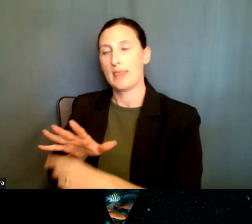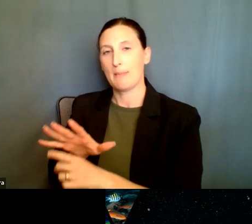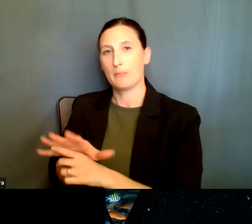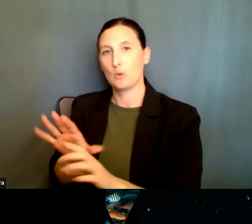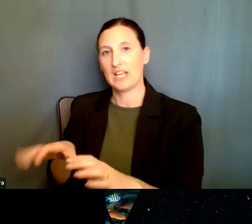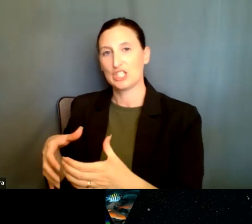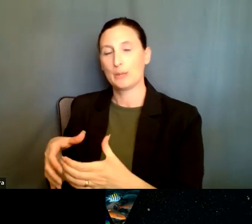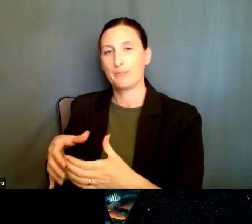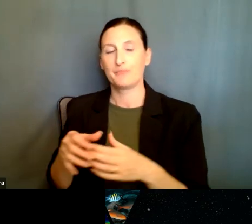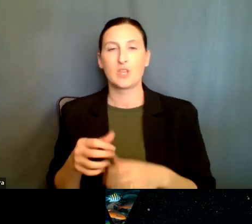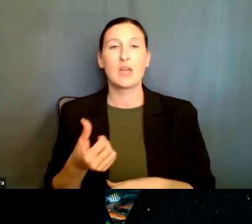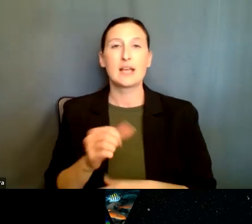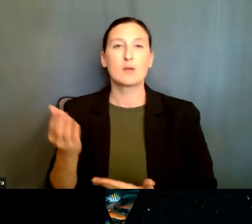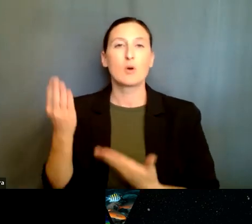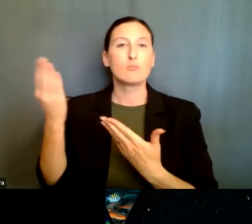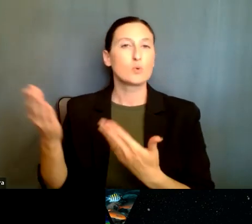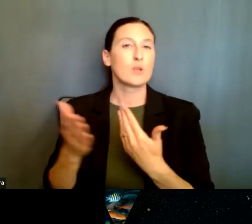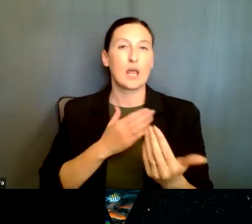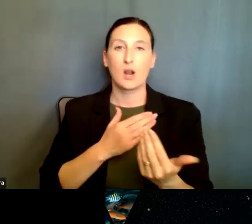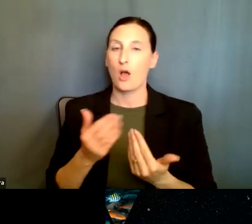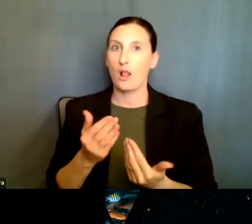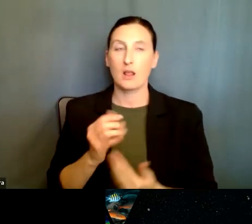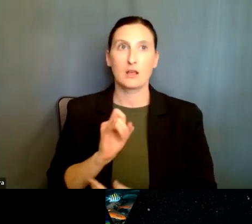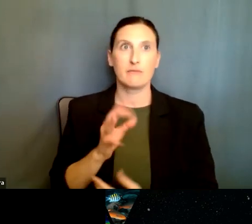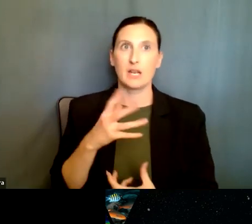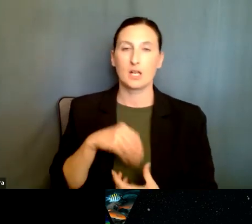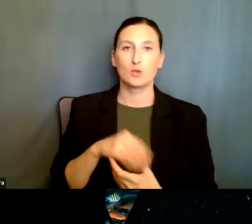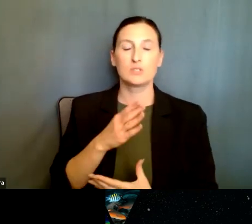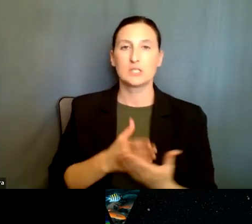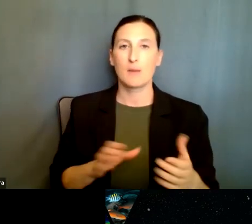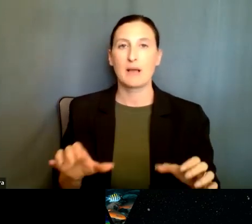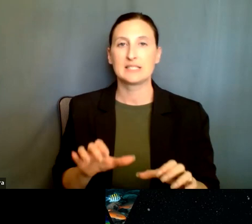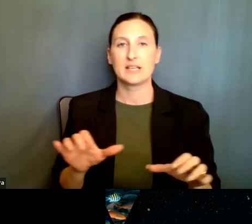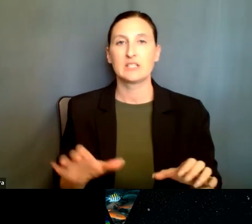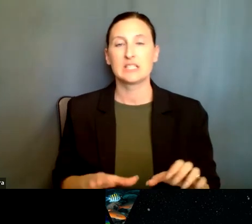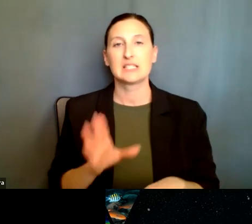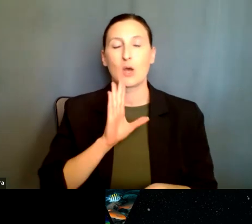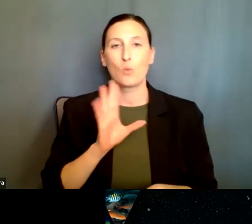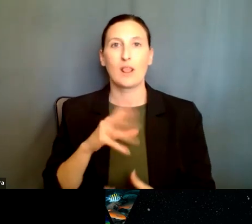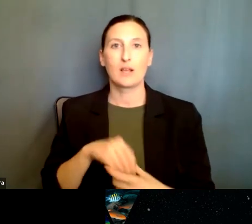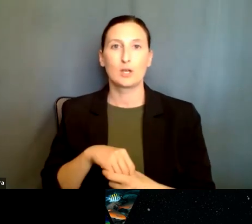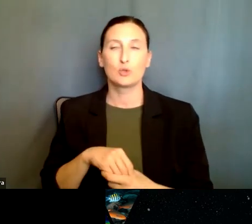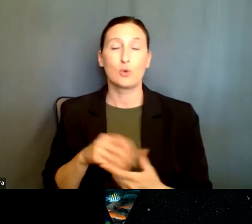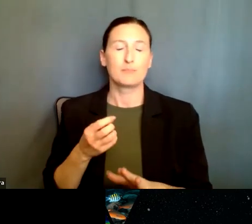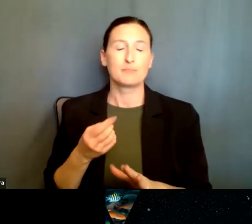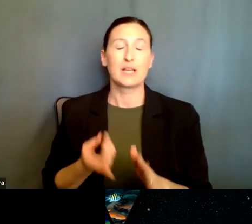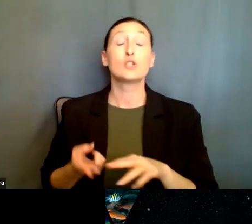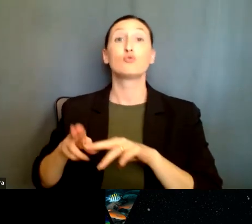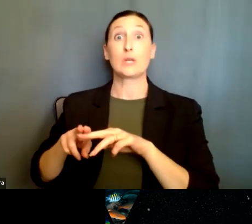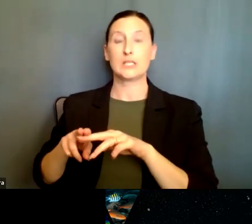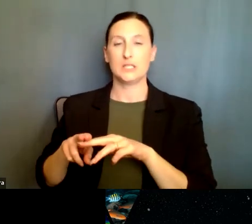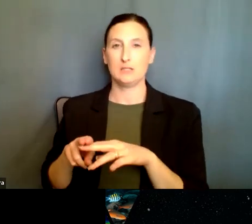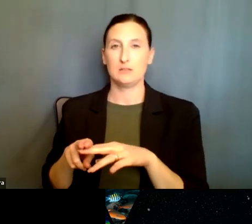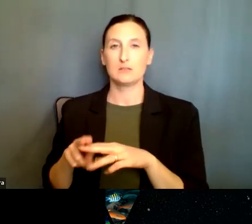proposal whatsoever, uh, if one includes some activities that would include, increase the, uh, broader,